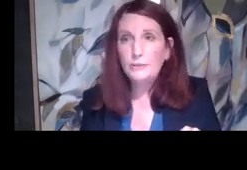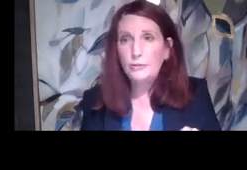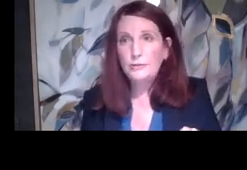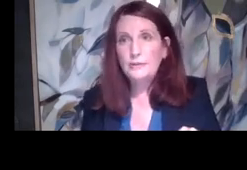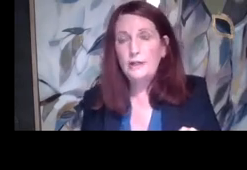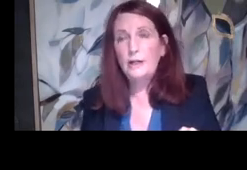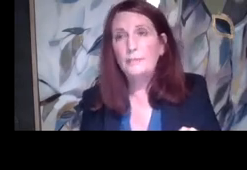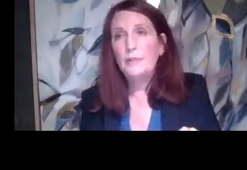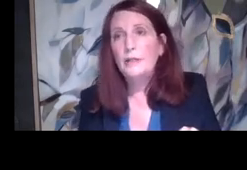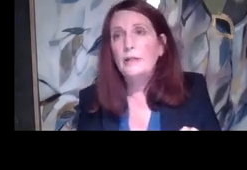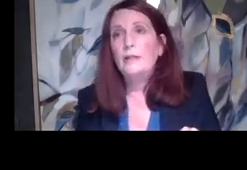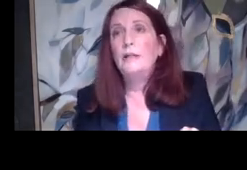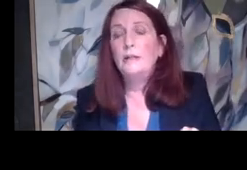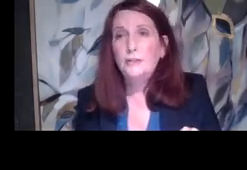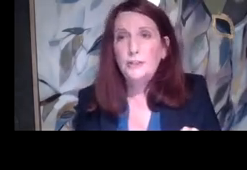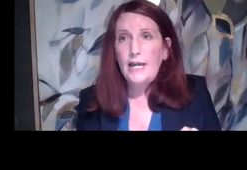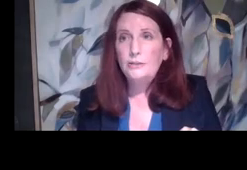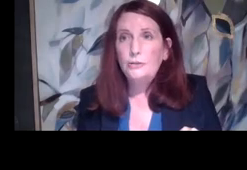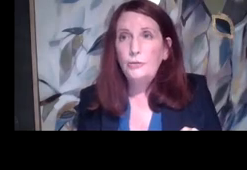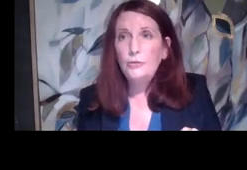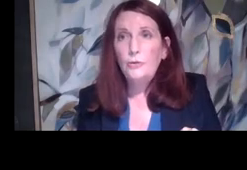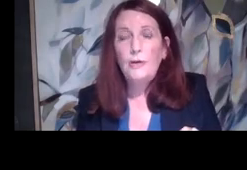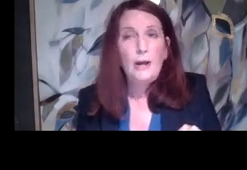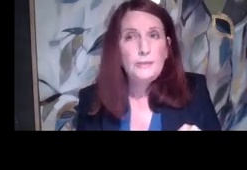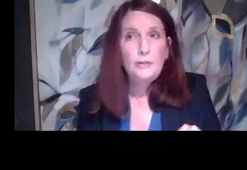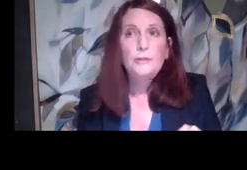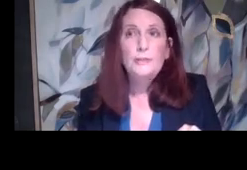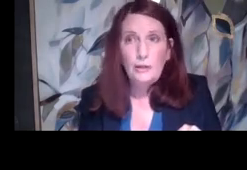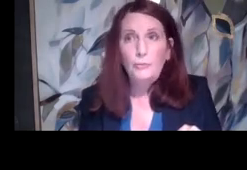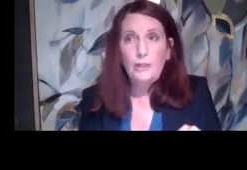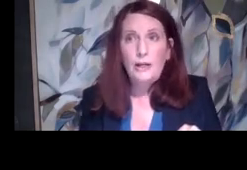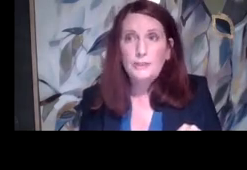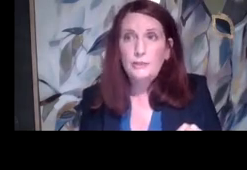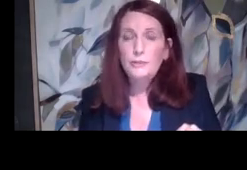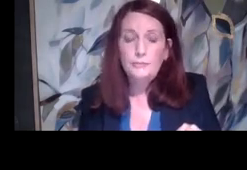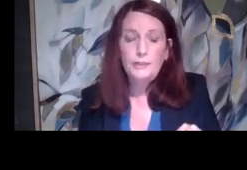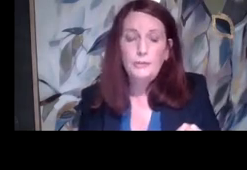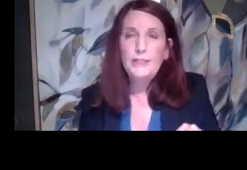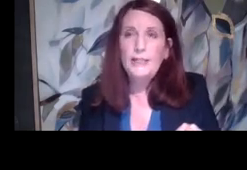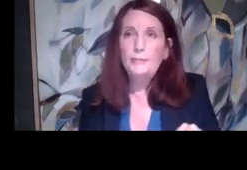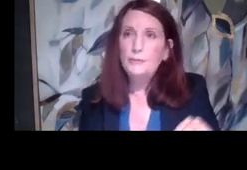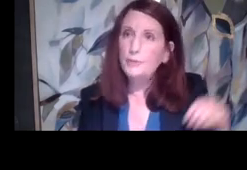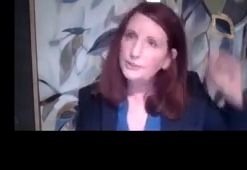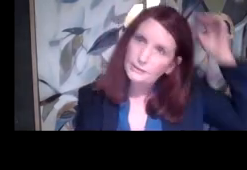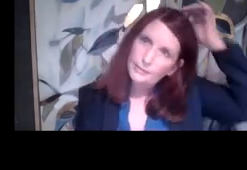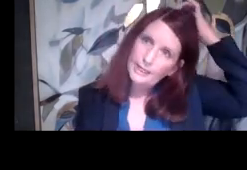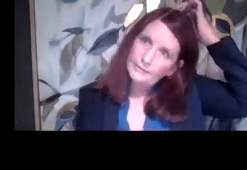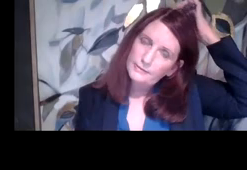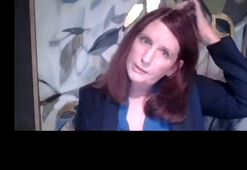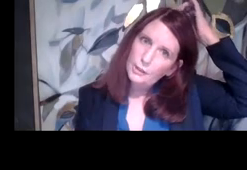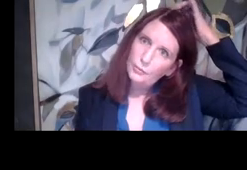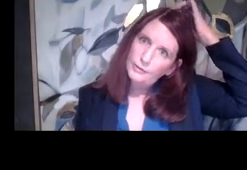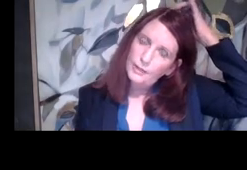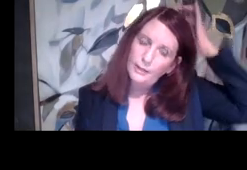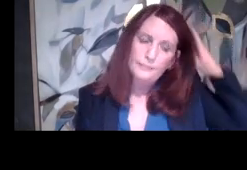their obstacles, um, not just attitudinal obstacles, but they are real obstacles to people being able to participate. Okay.